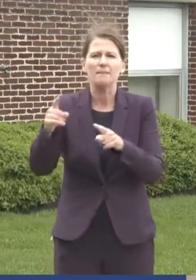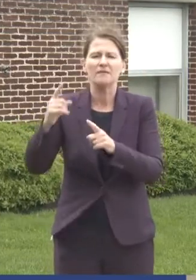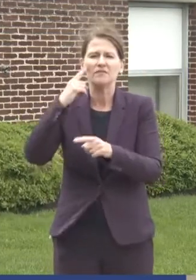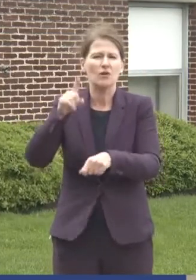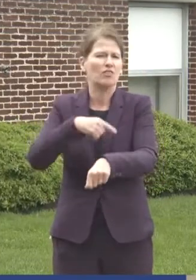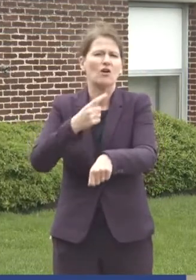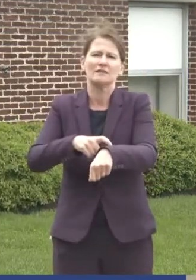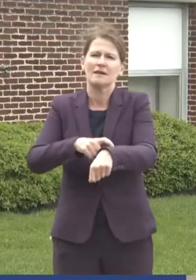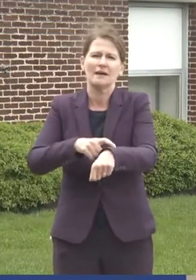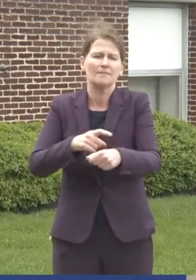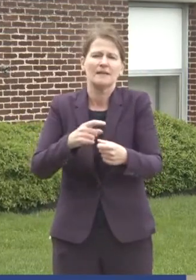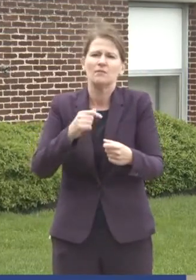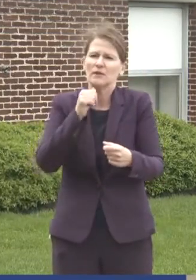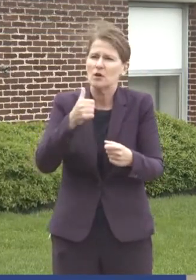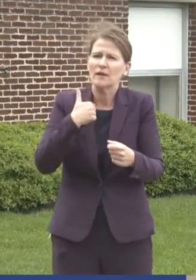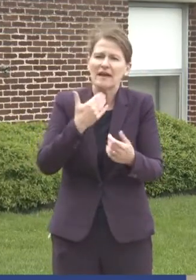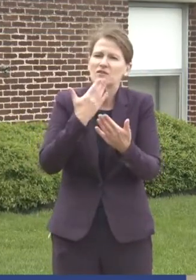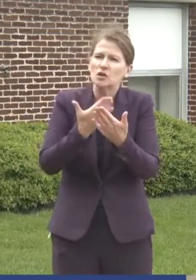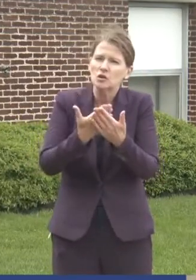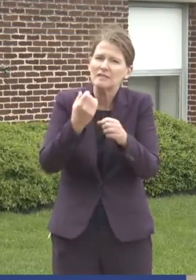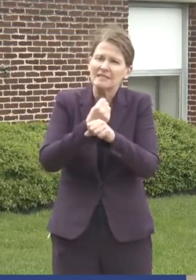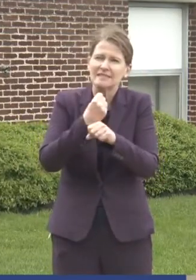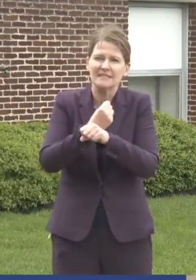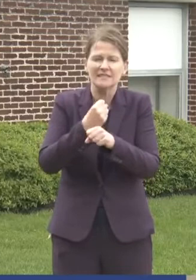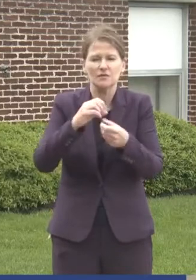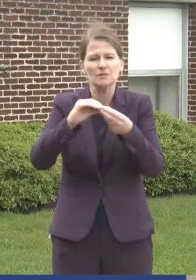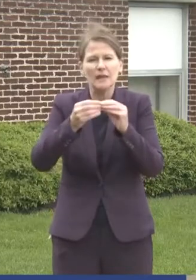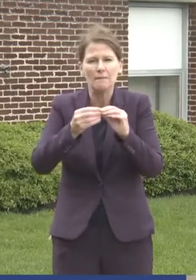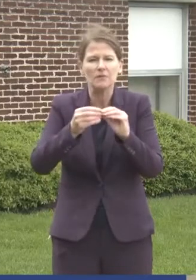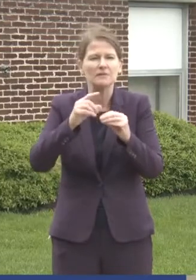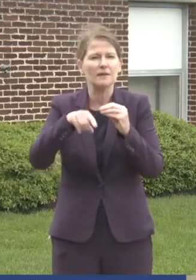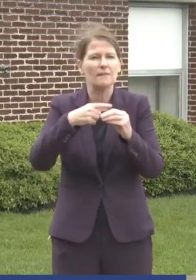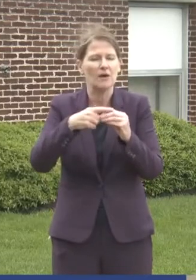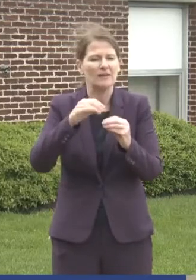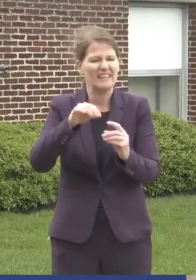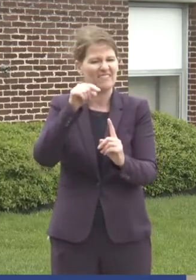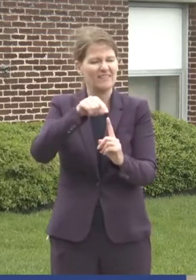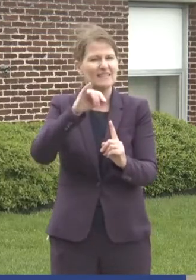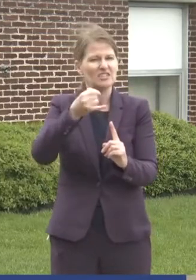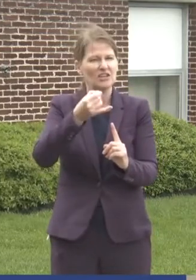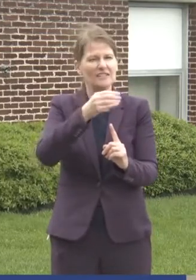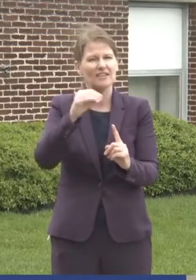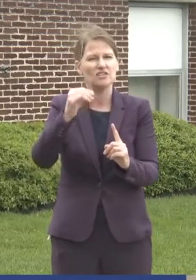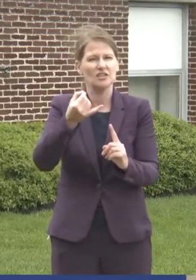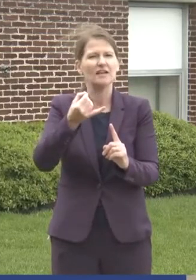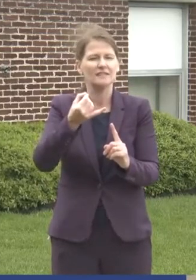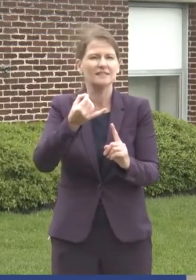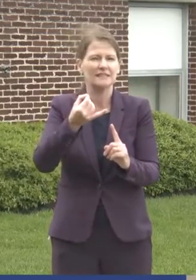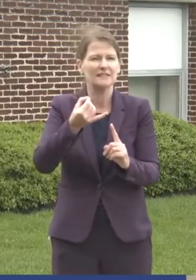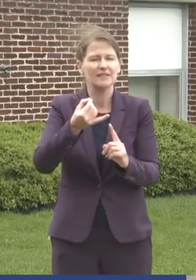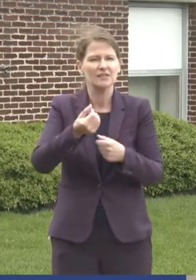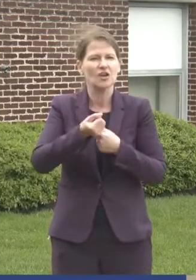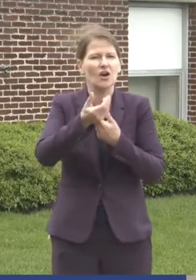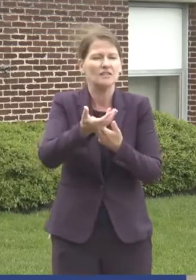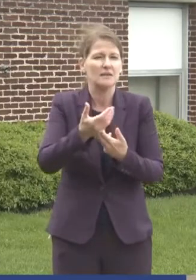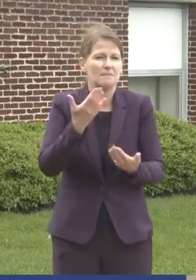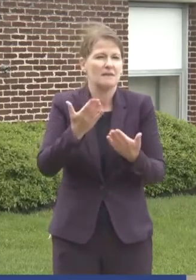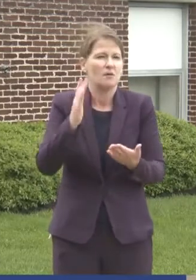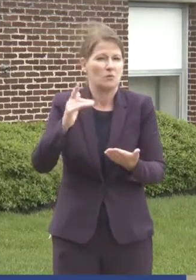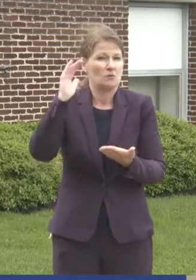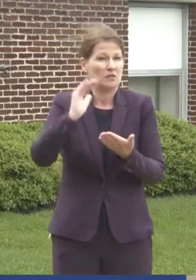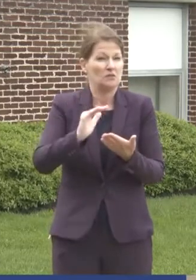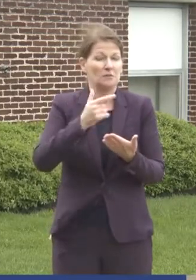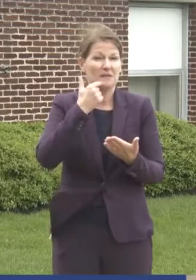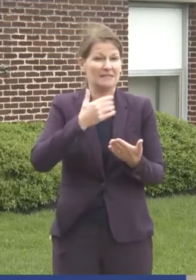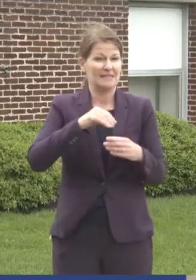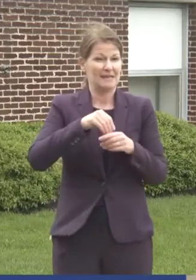I don't think we have any good statistical information about whether the specific Johnson and Johnson, it actually might actually reduce. As I say, my mind,